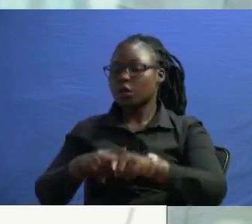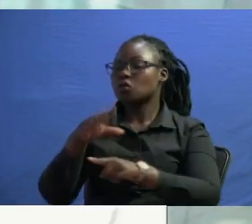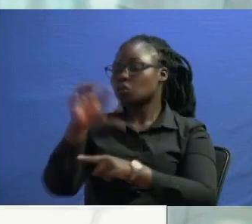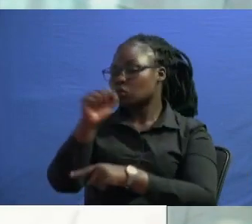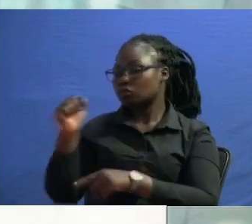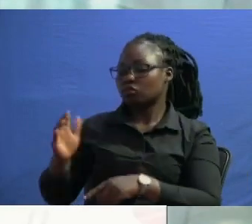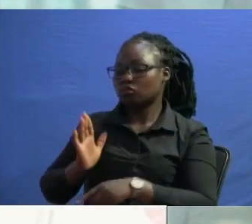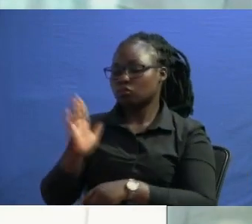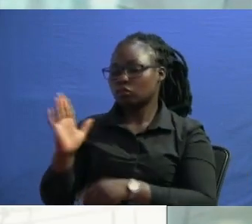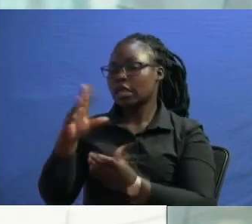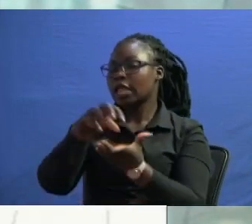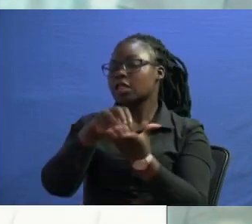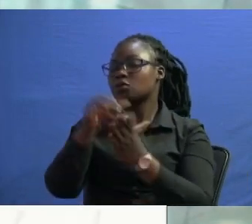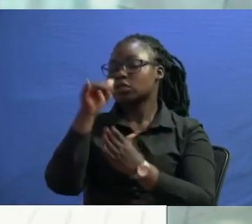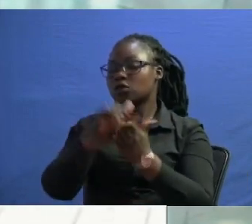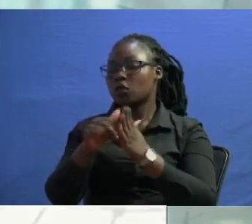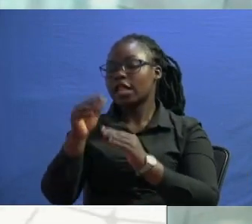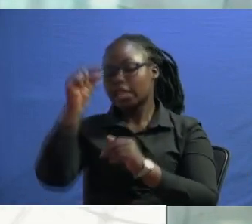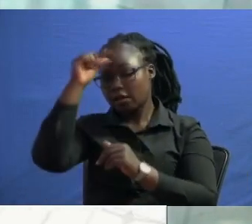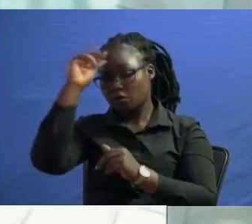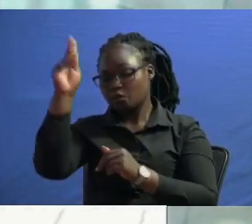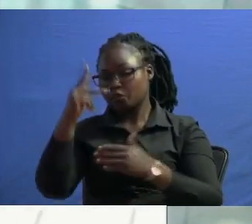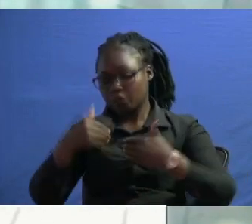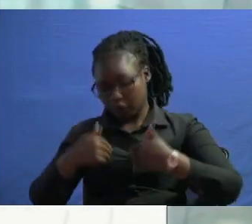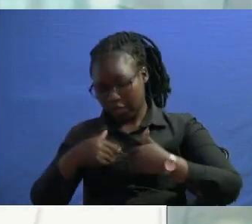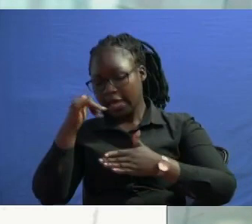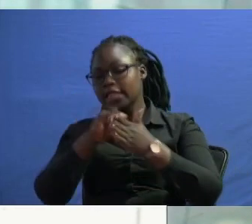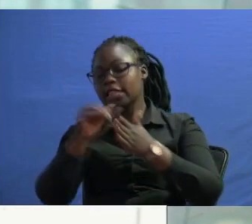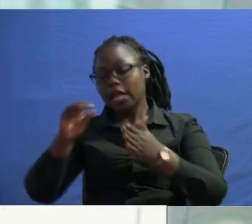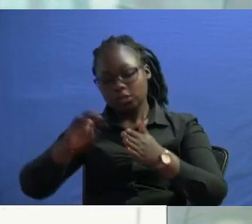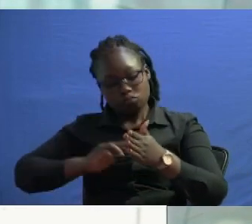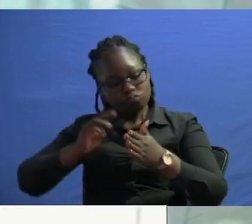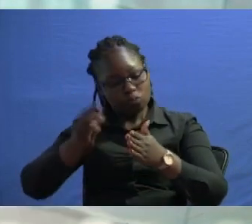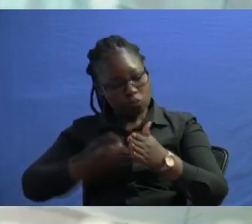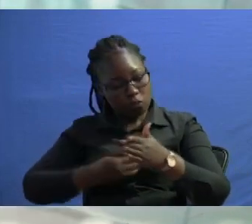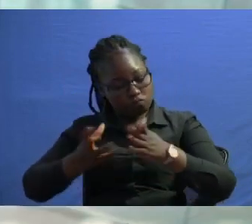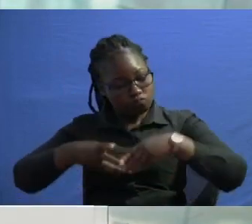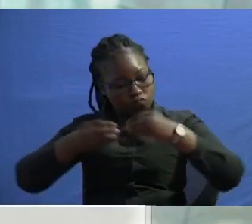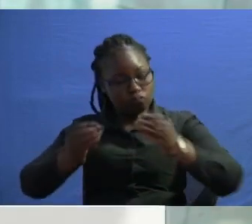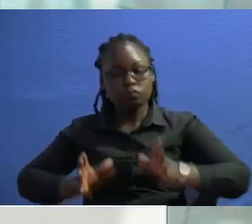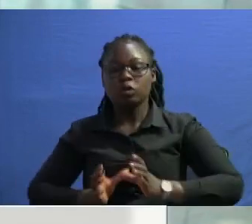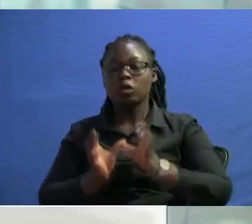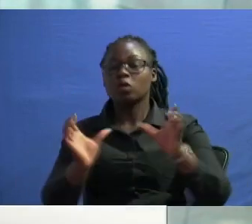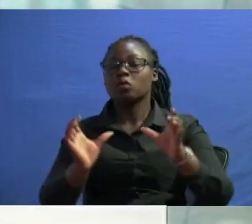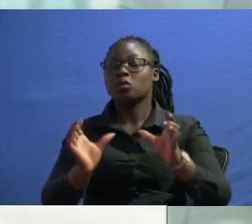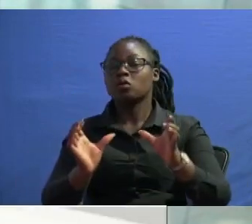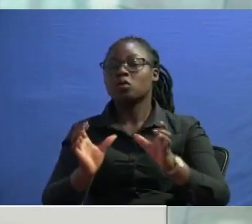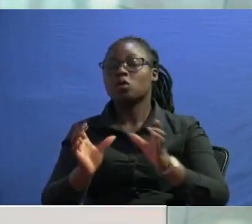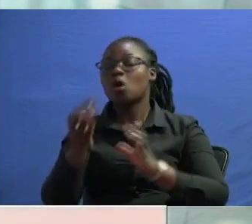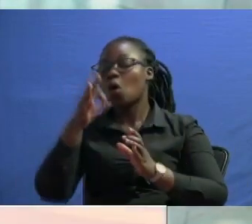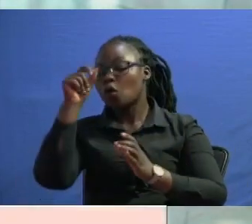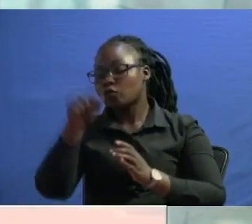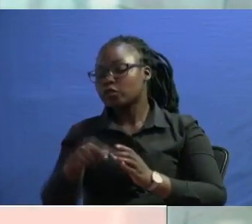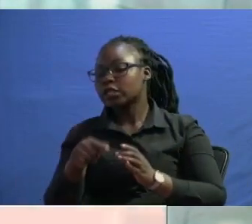position that the government of kenya took is that we will release our forces only upon receipt of this